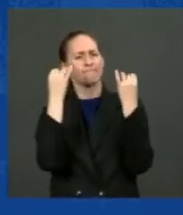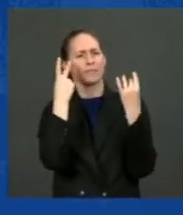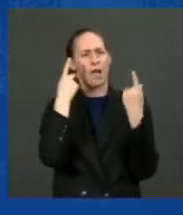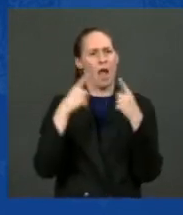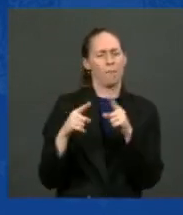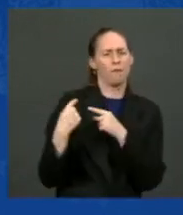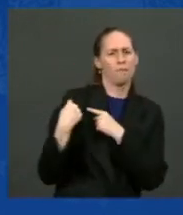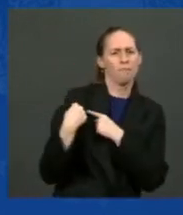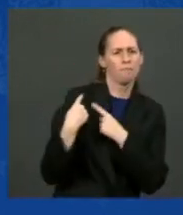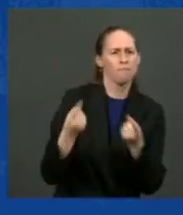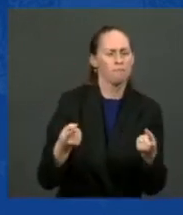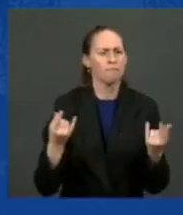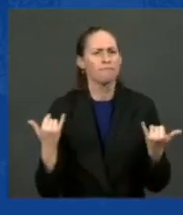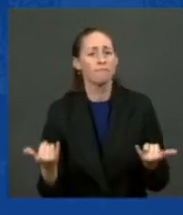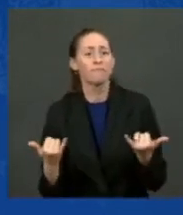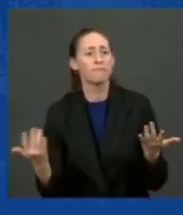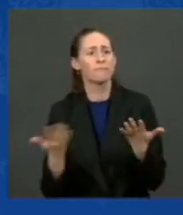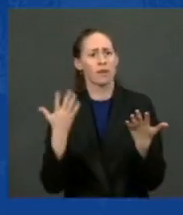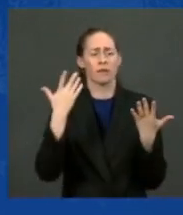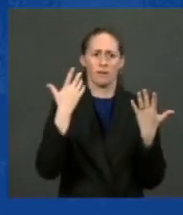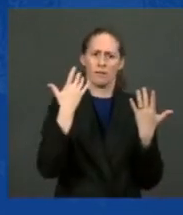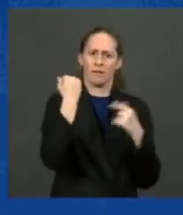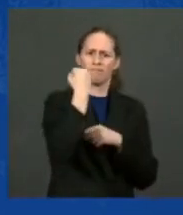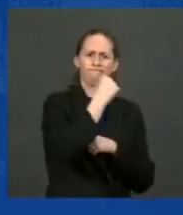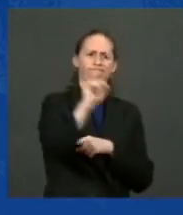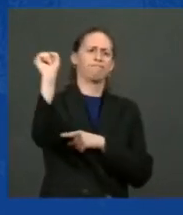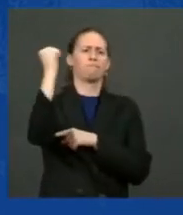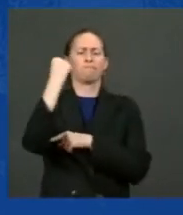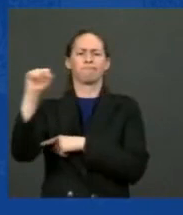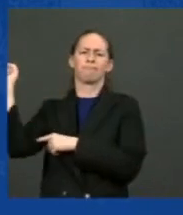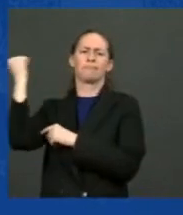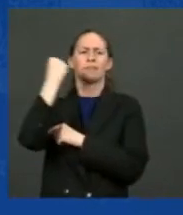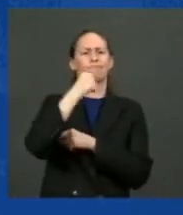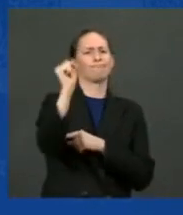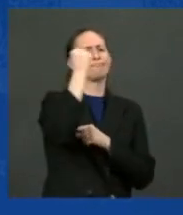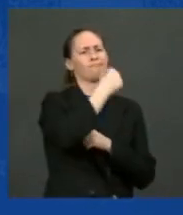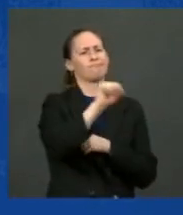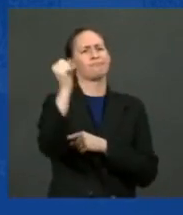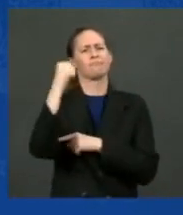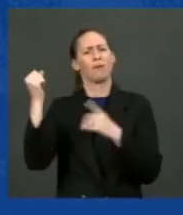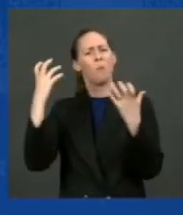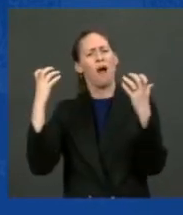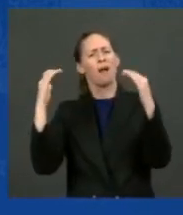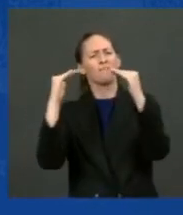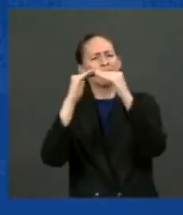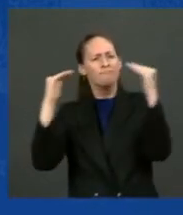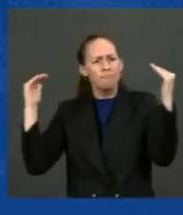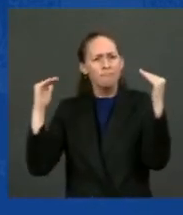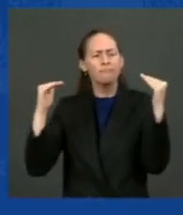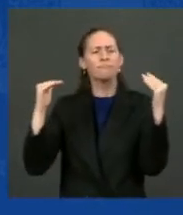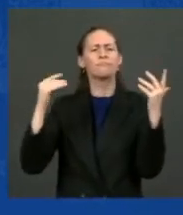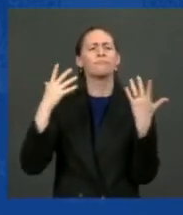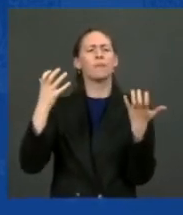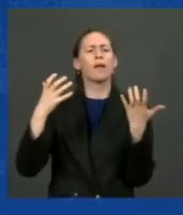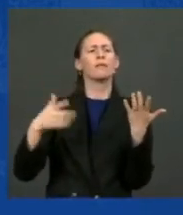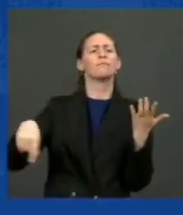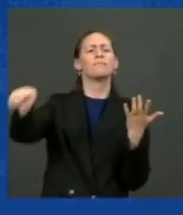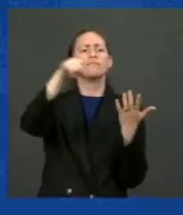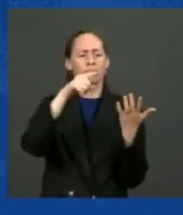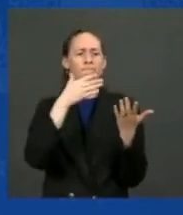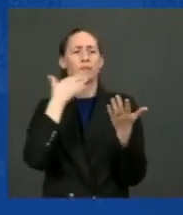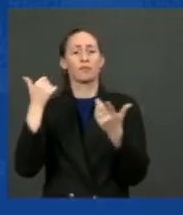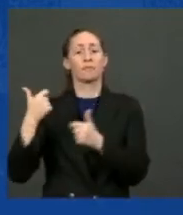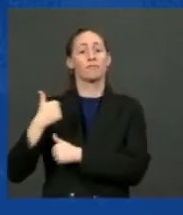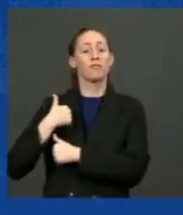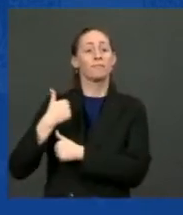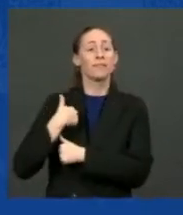protest movement. Some in the nation fulfilled its promise of equity. The G.I. Bill sent millions of veterans to college. The